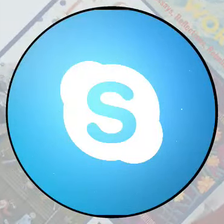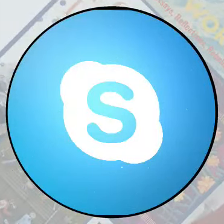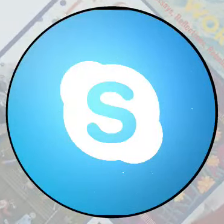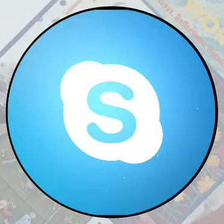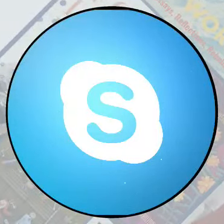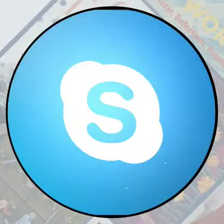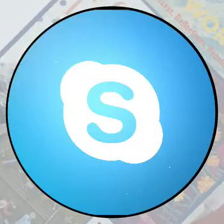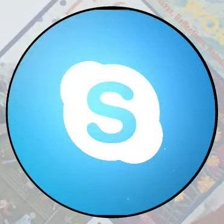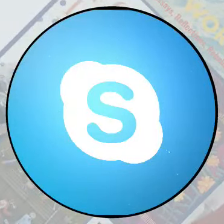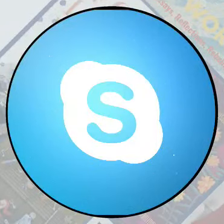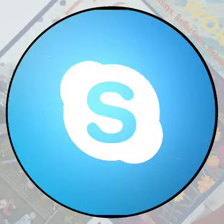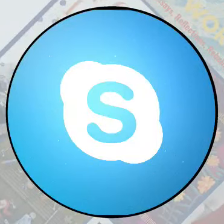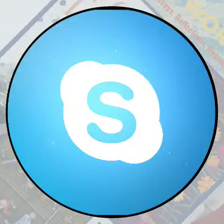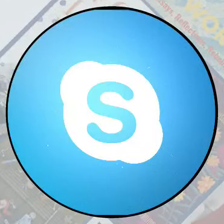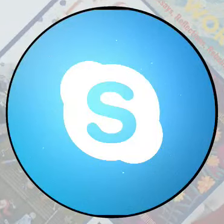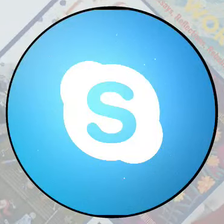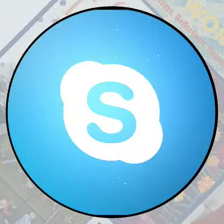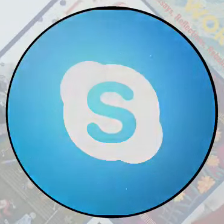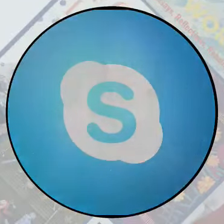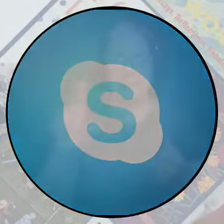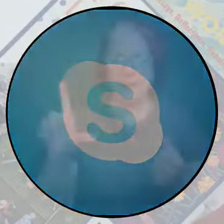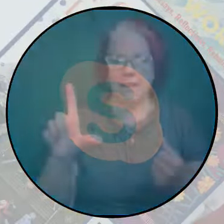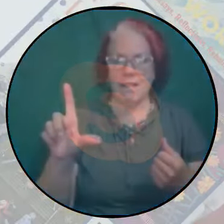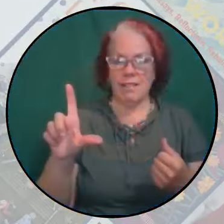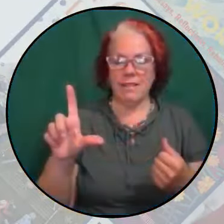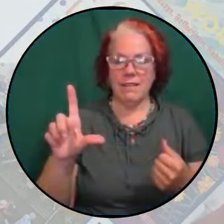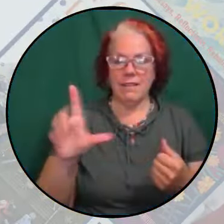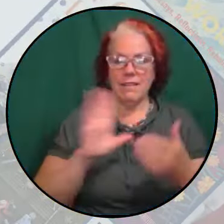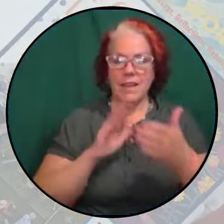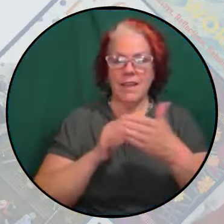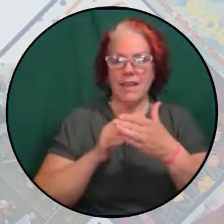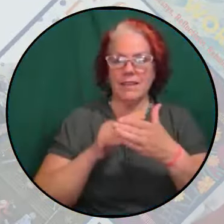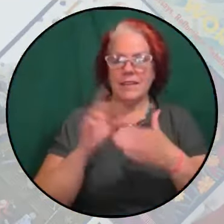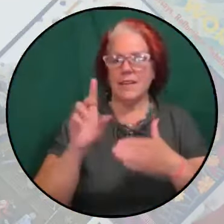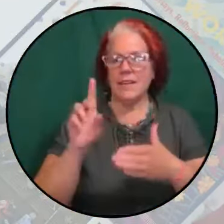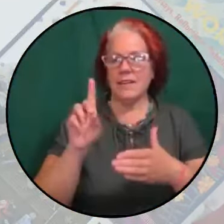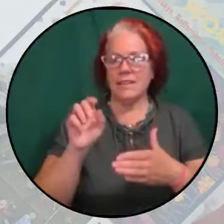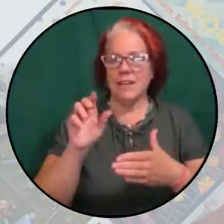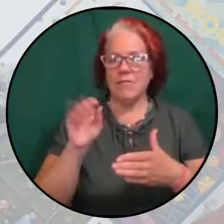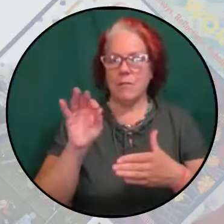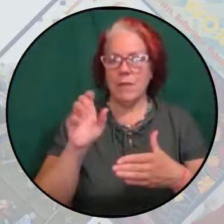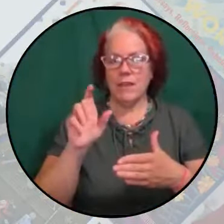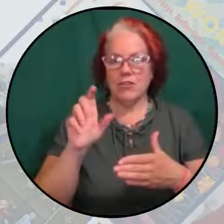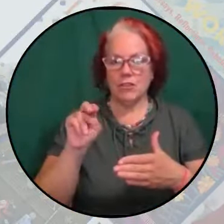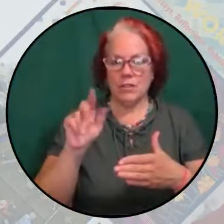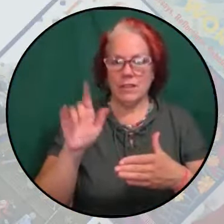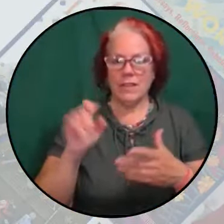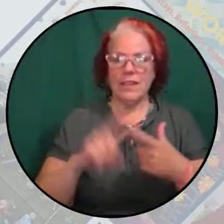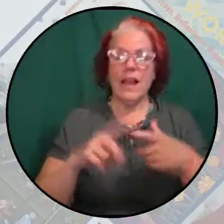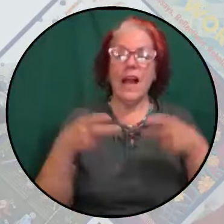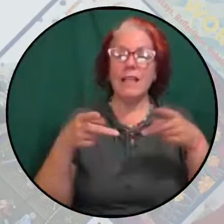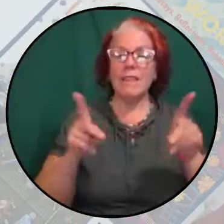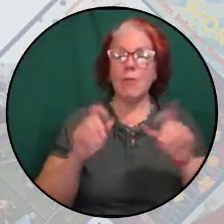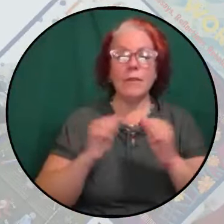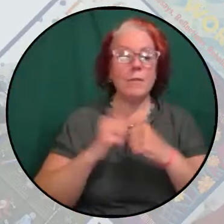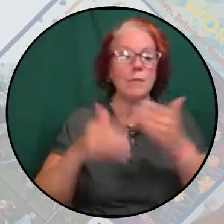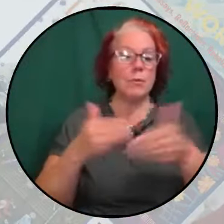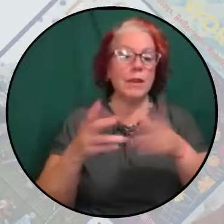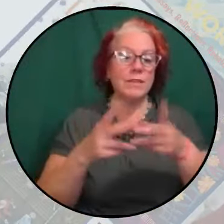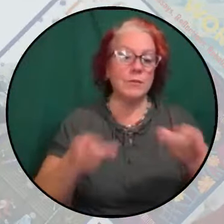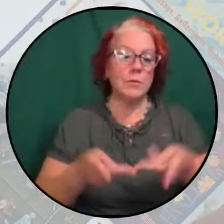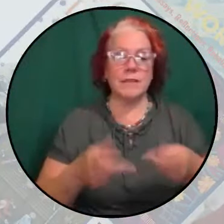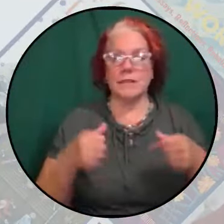the Anti-Defamation League, ADL, allowing them in progressive spaces, allowing them to speak for all Jewish people, allowing